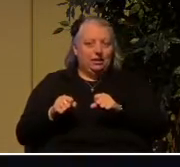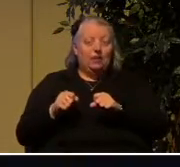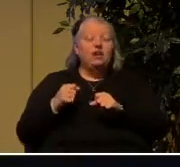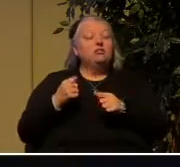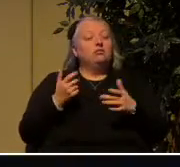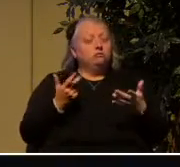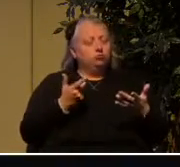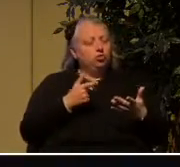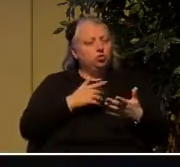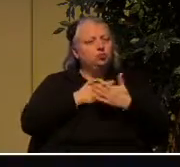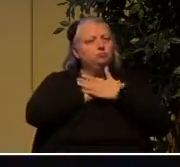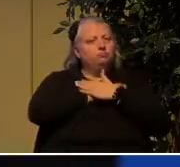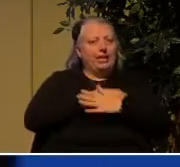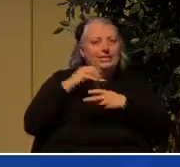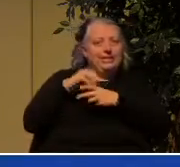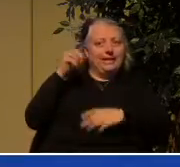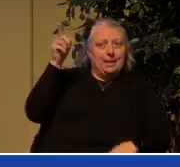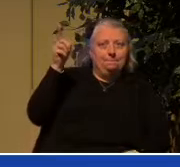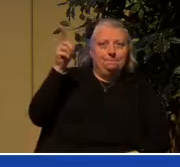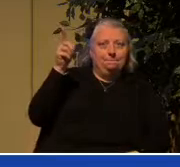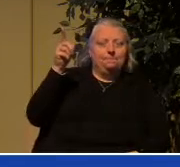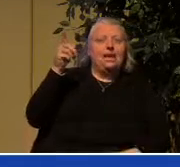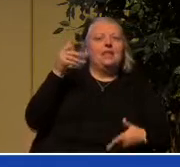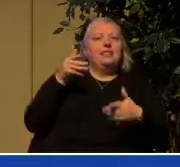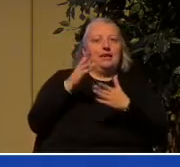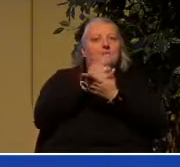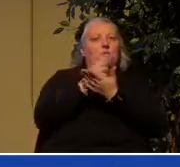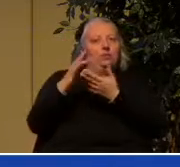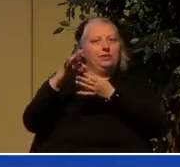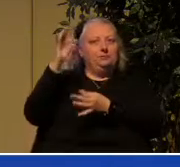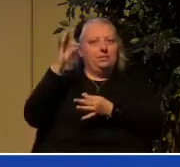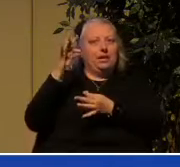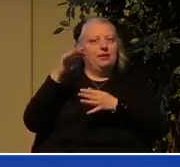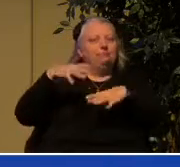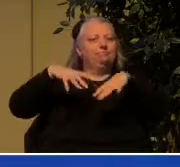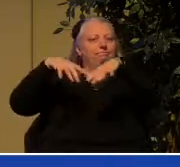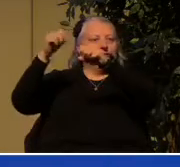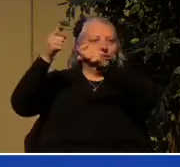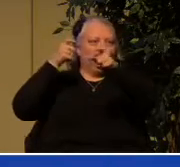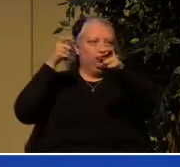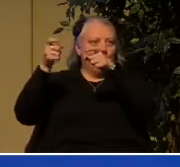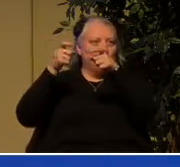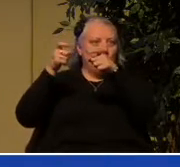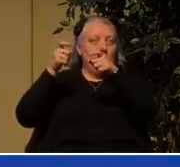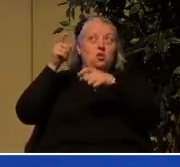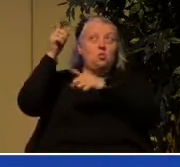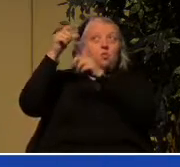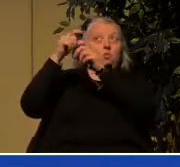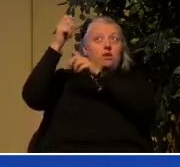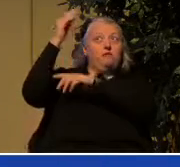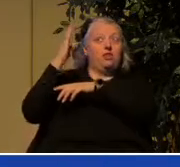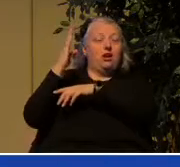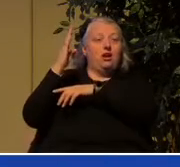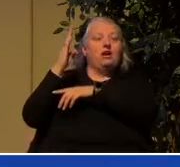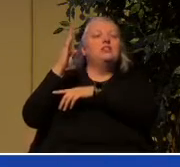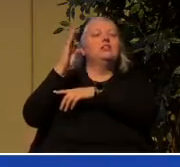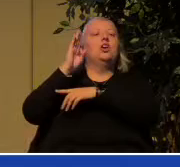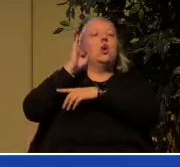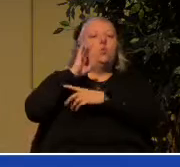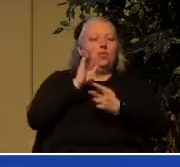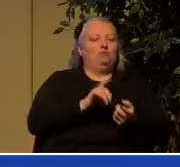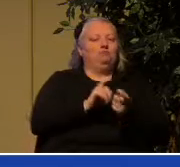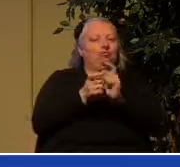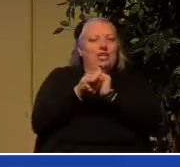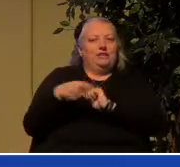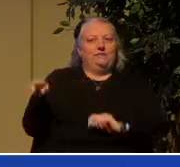way in you then the word of God will transform you as it is implanted in